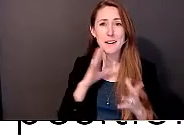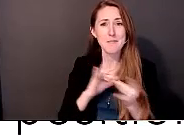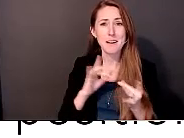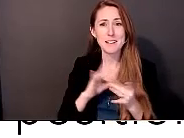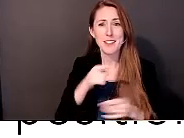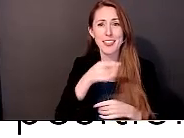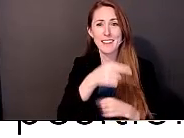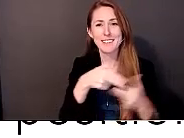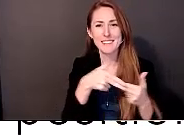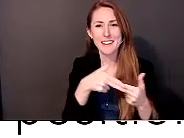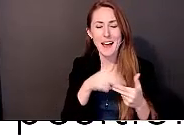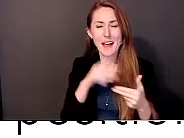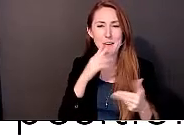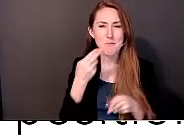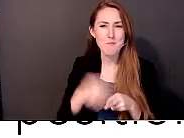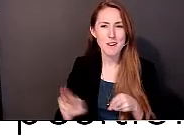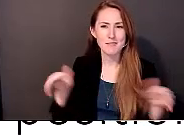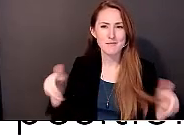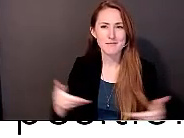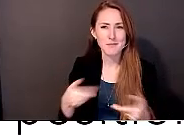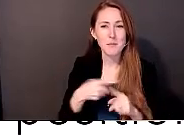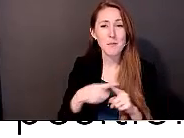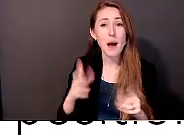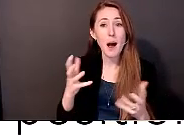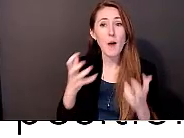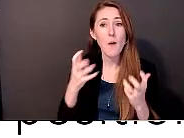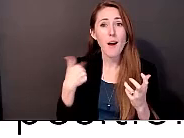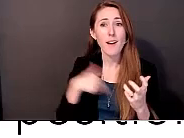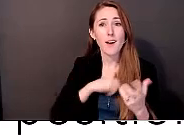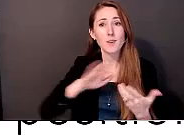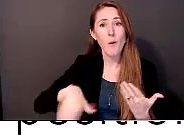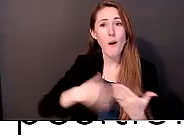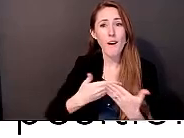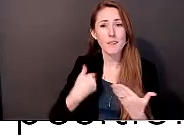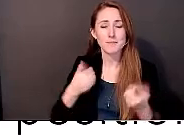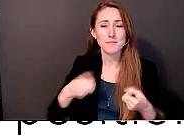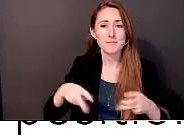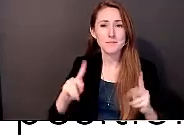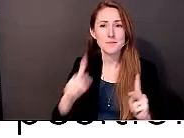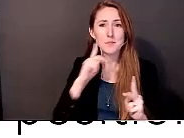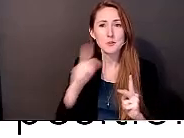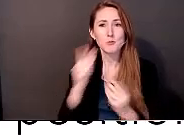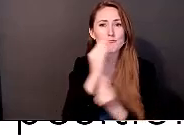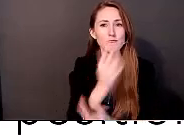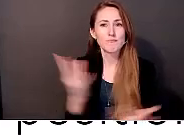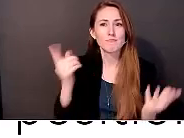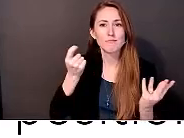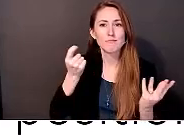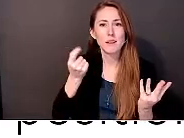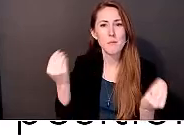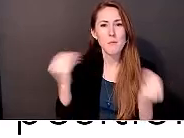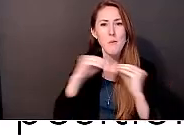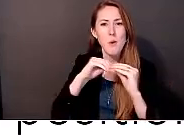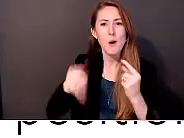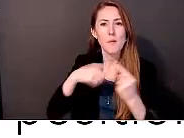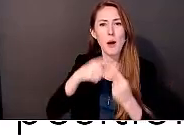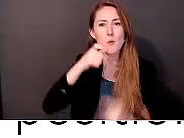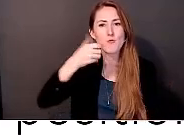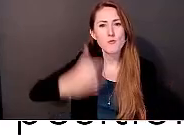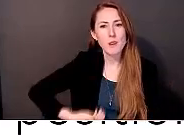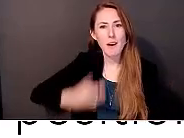But, I don't know, I want to give us all an opportunity to share maybe a little bit more about ourselves and who we are and the work that we do.